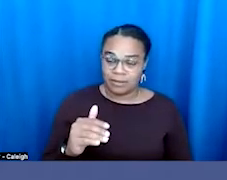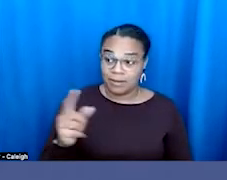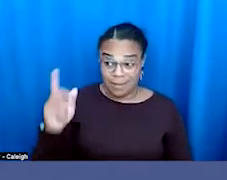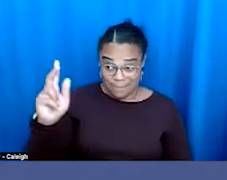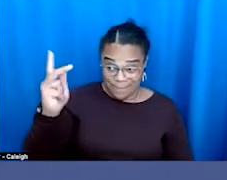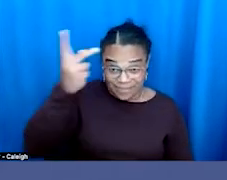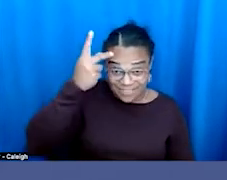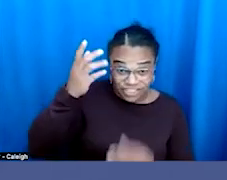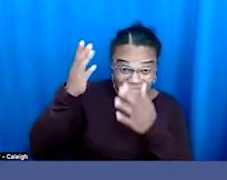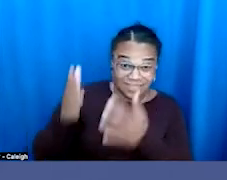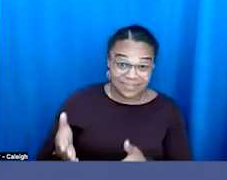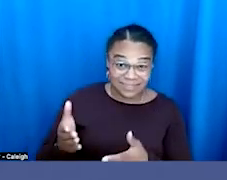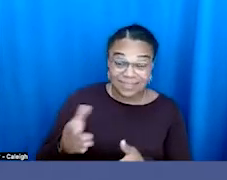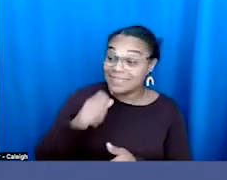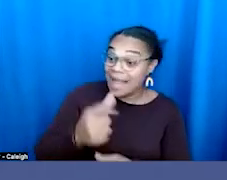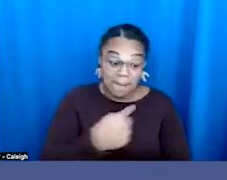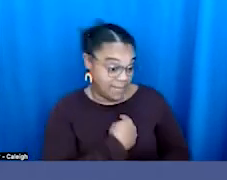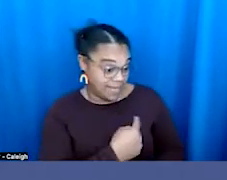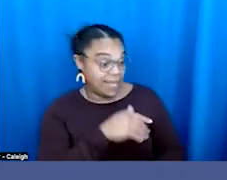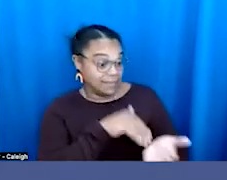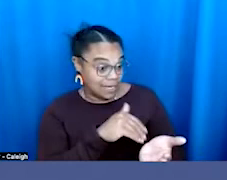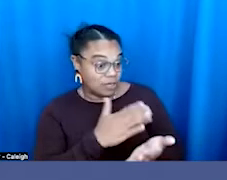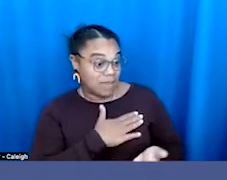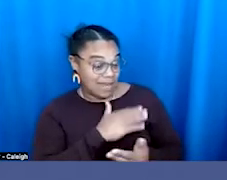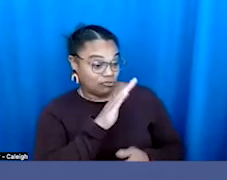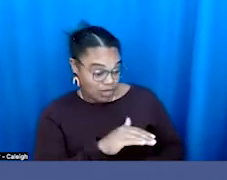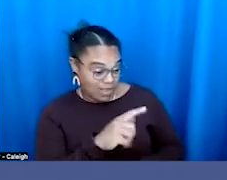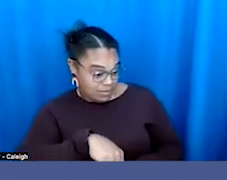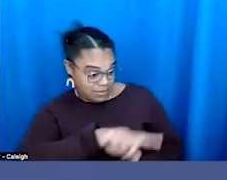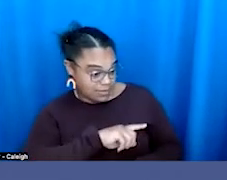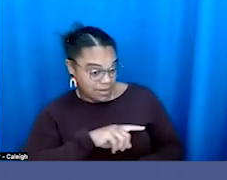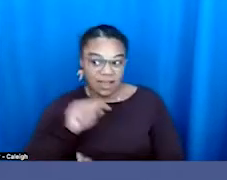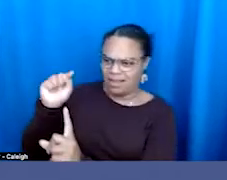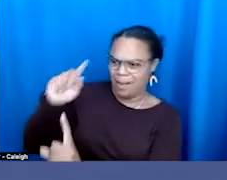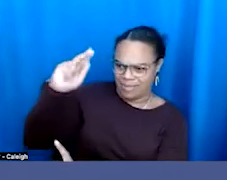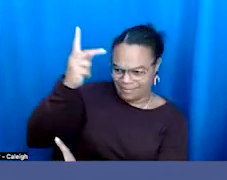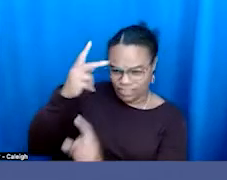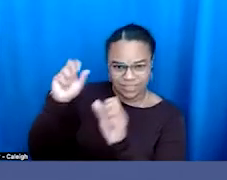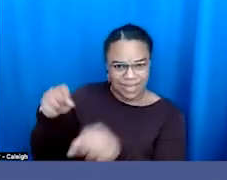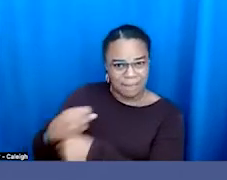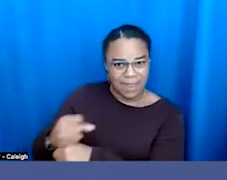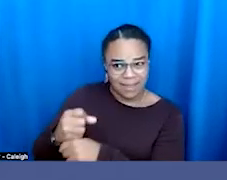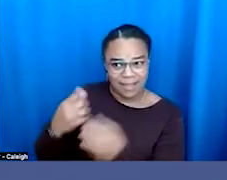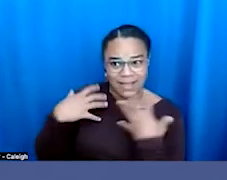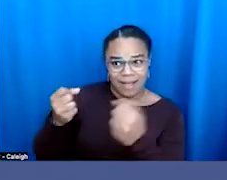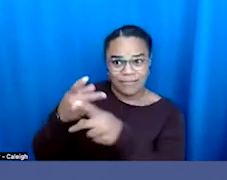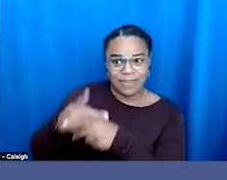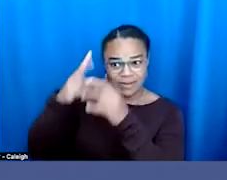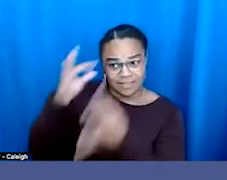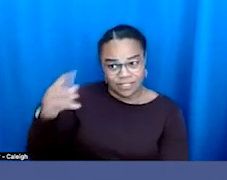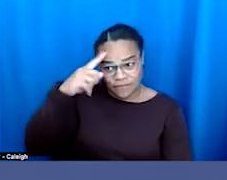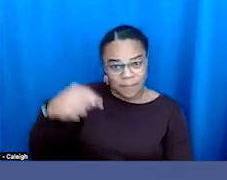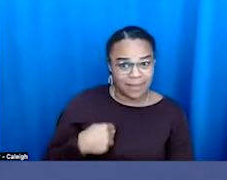concert with the doctor and my child, it's politicians who make health care decisions for me. And so